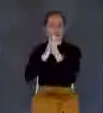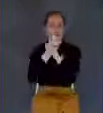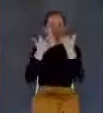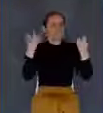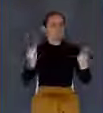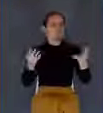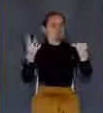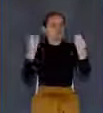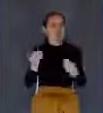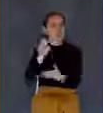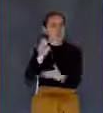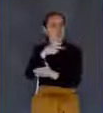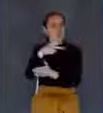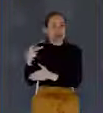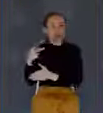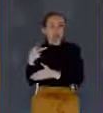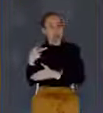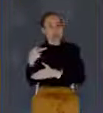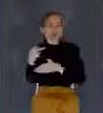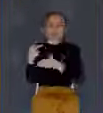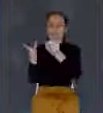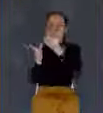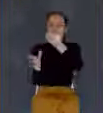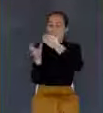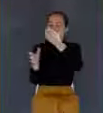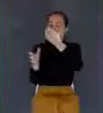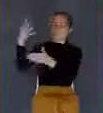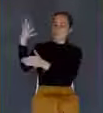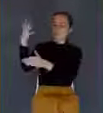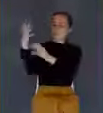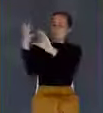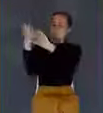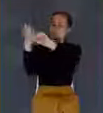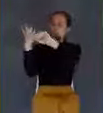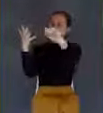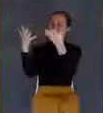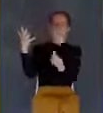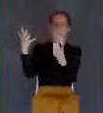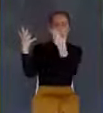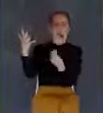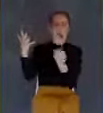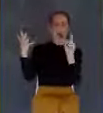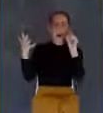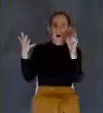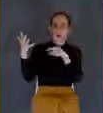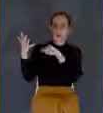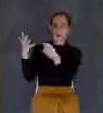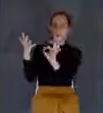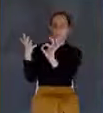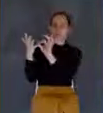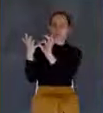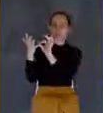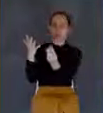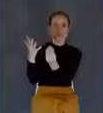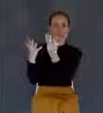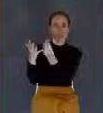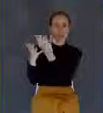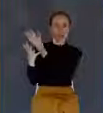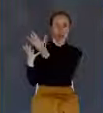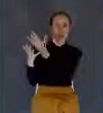and tender, and then you start to see the budding of new leaves. When you see that happen, you know that summer is right around the corner.